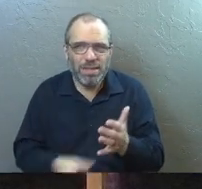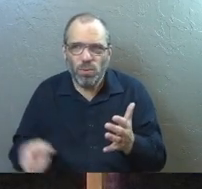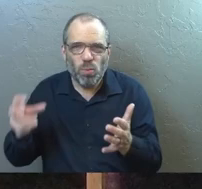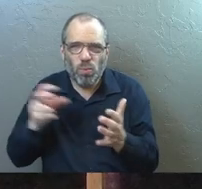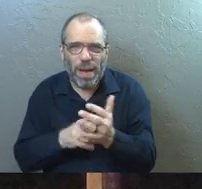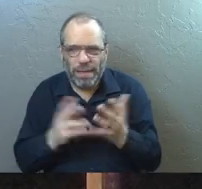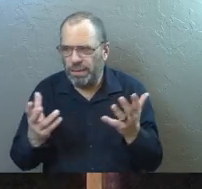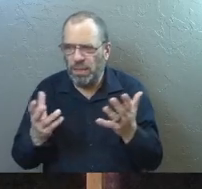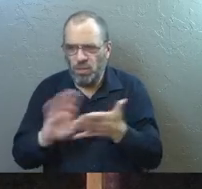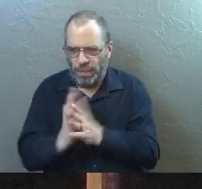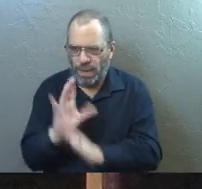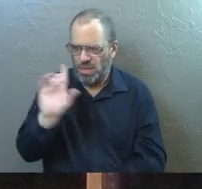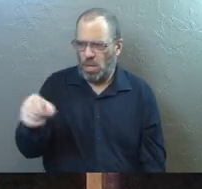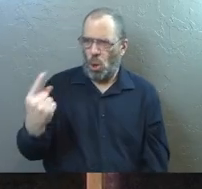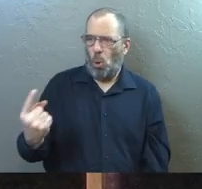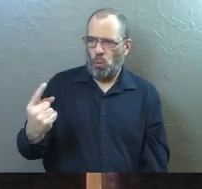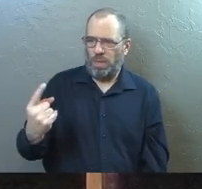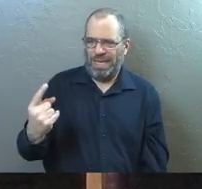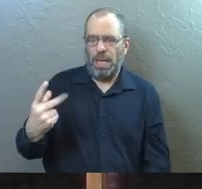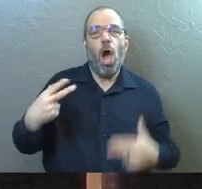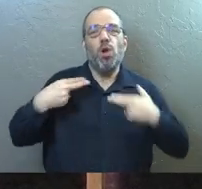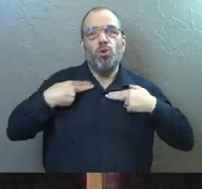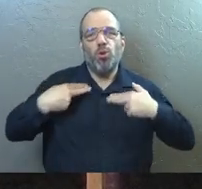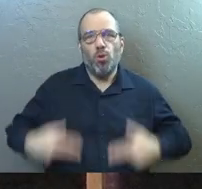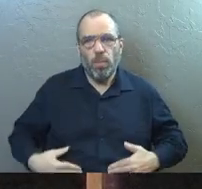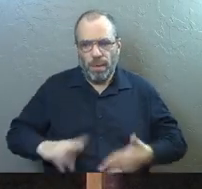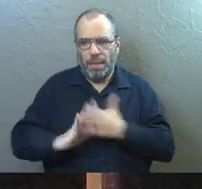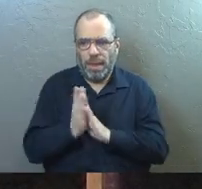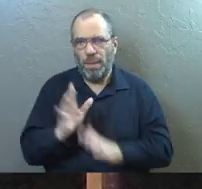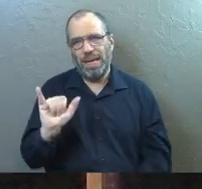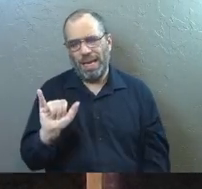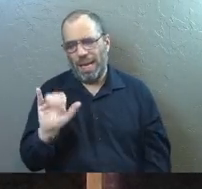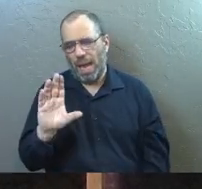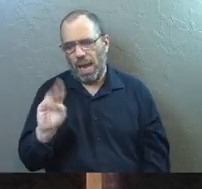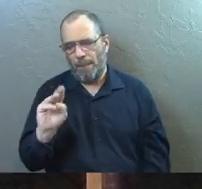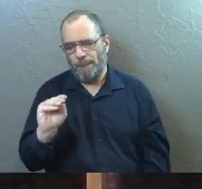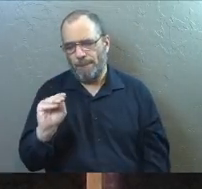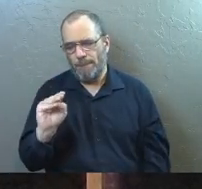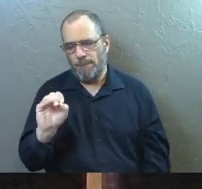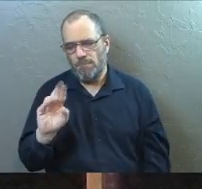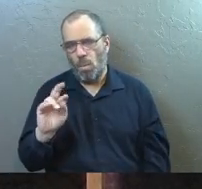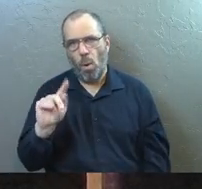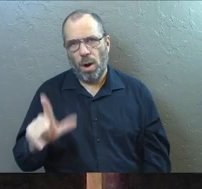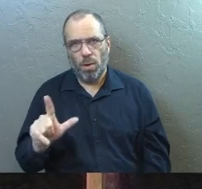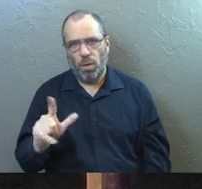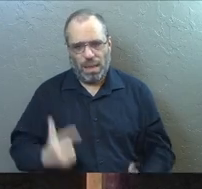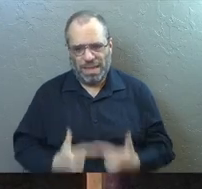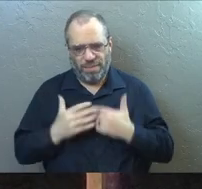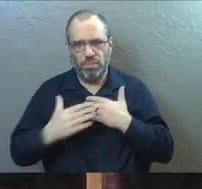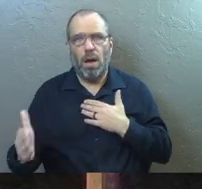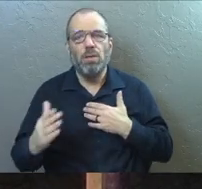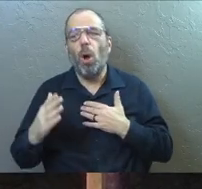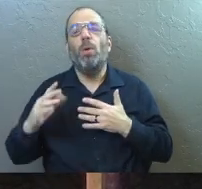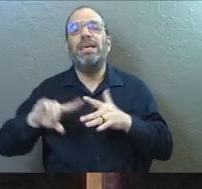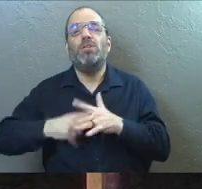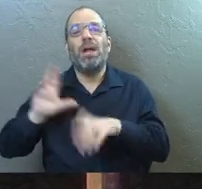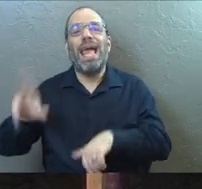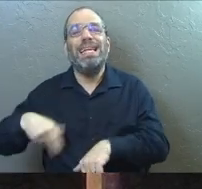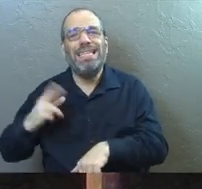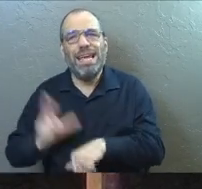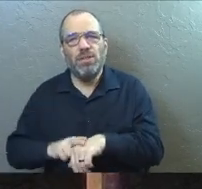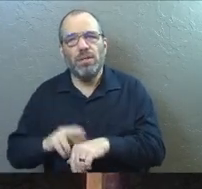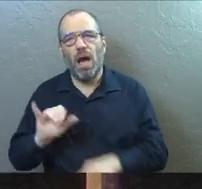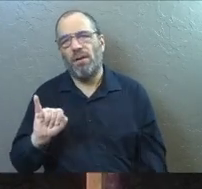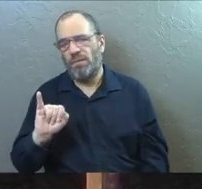from the dead to be the only human being become immortal. He came to start a nation of immortals.